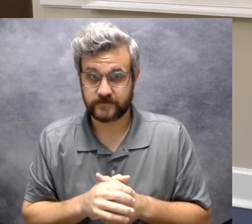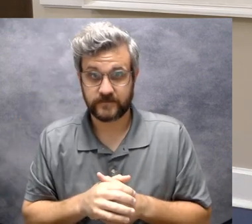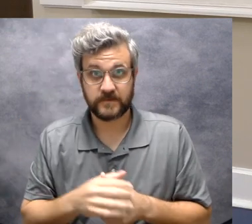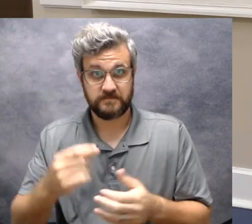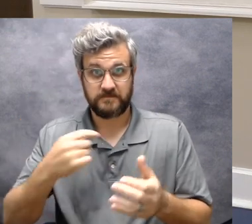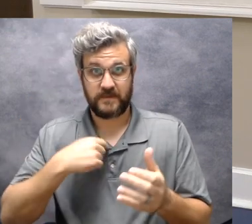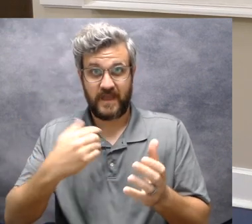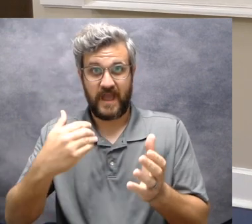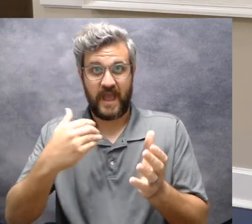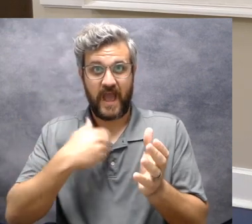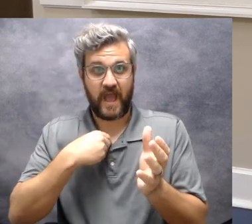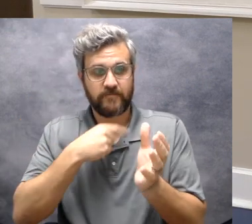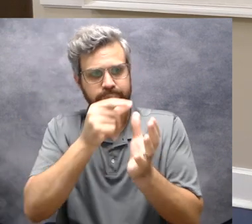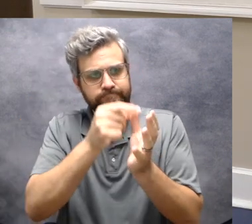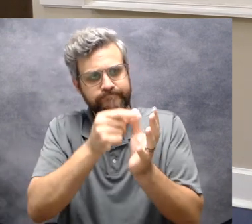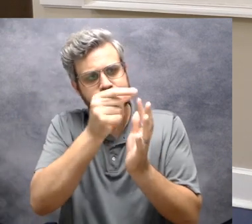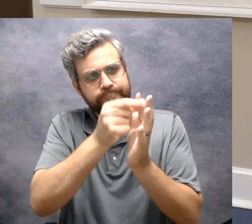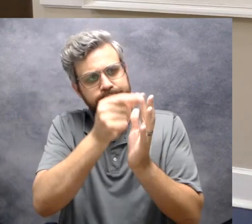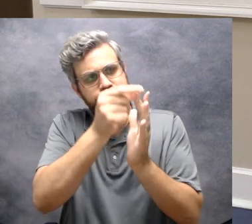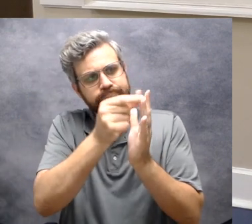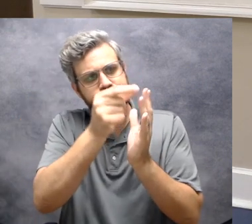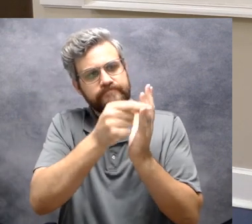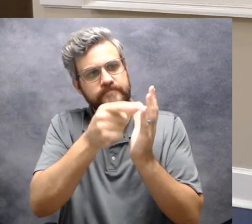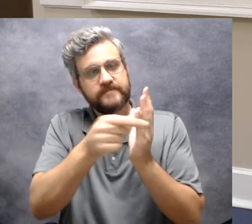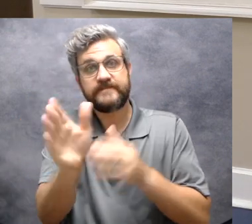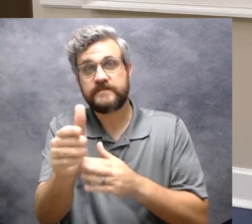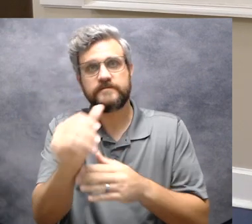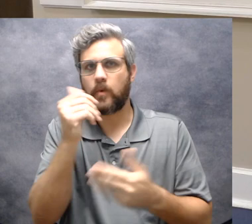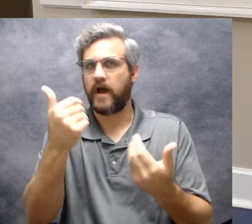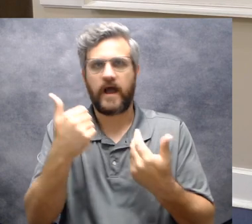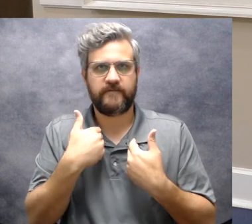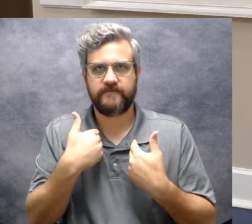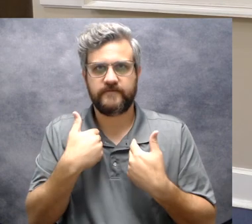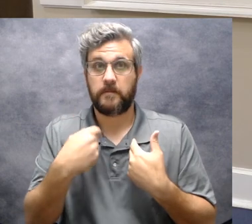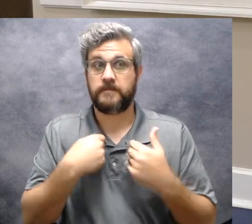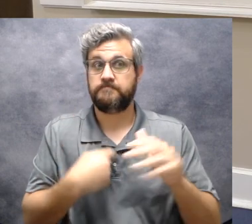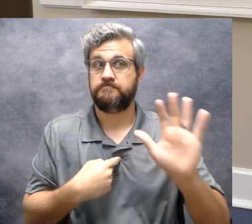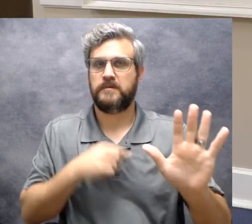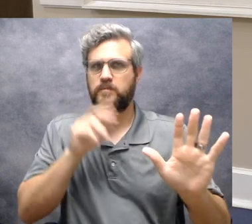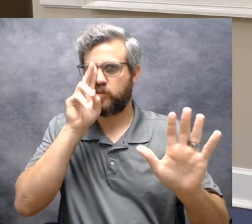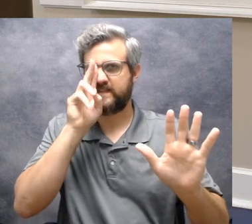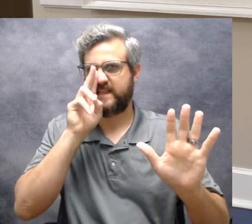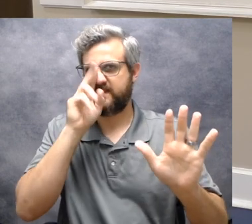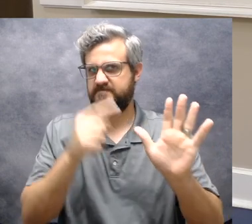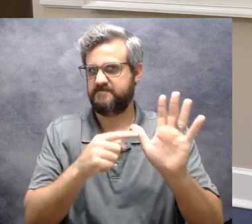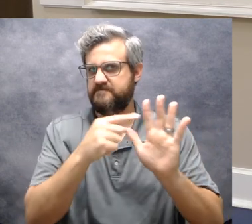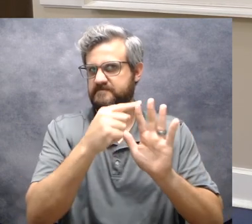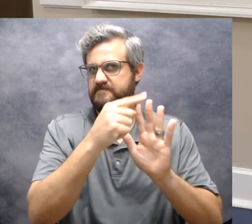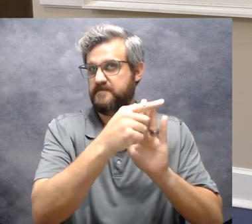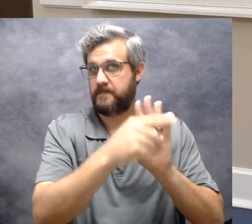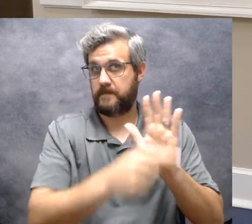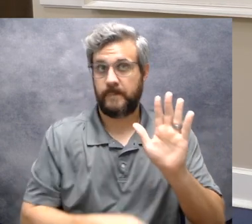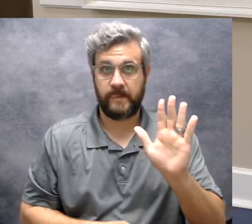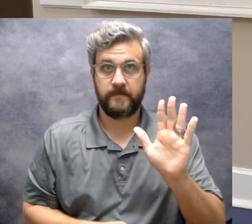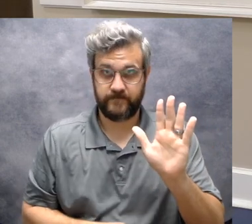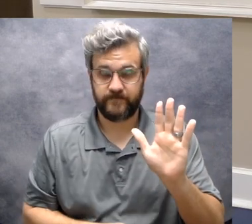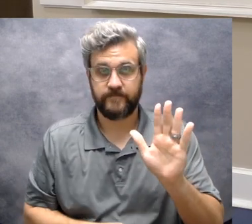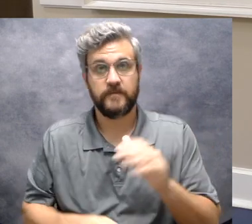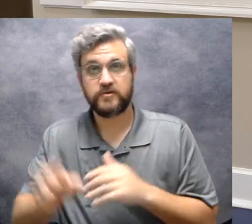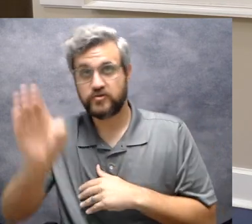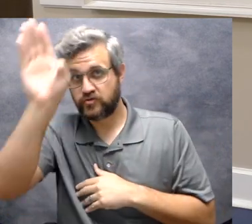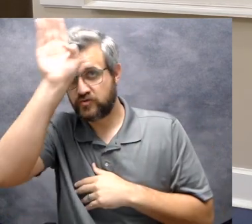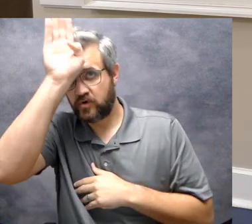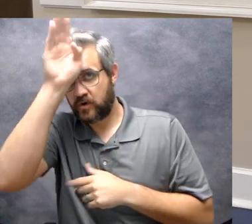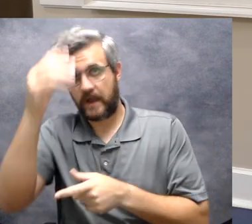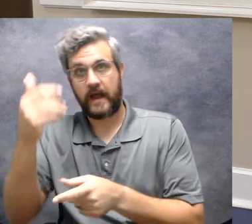don't have any little fish so I'm just gonna hold up my hand okay and I've got my little